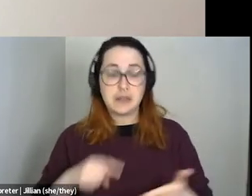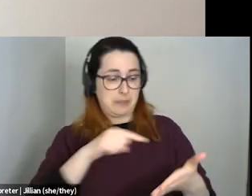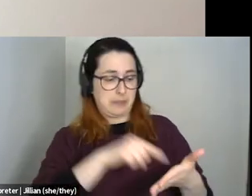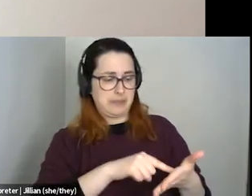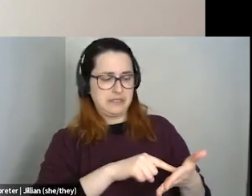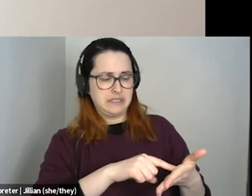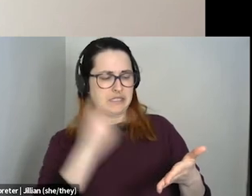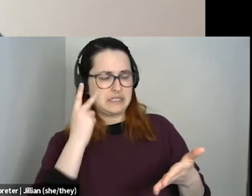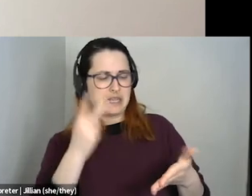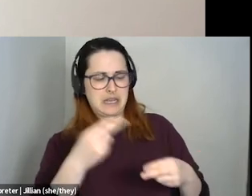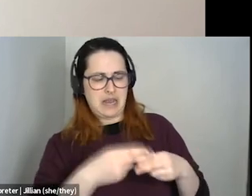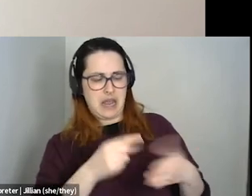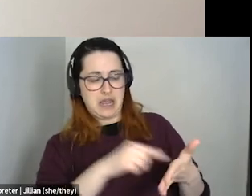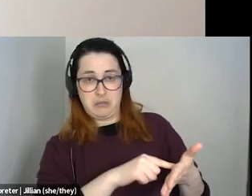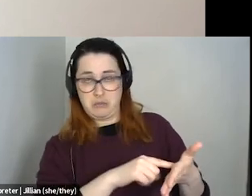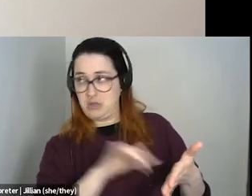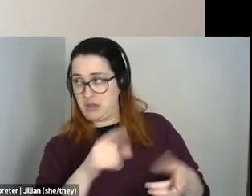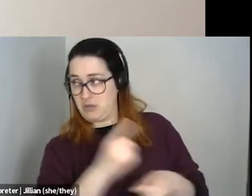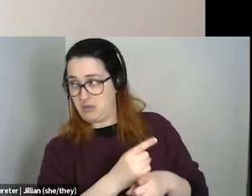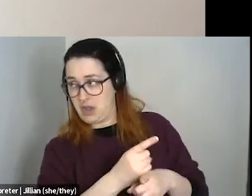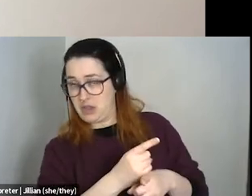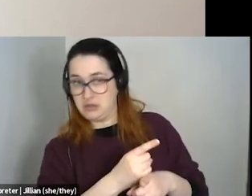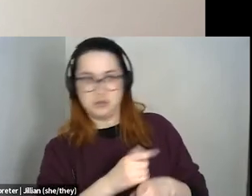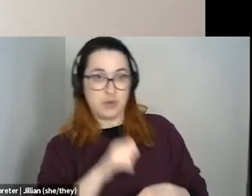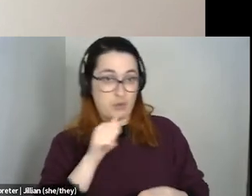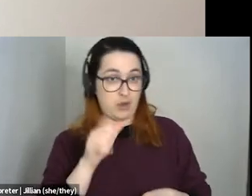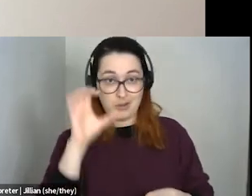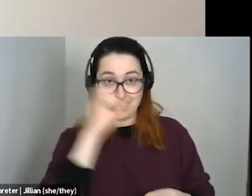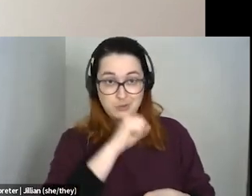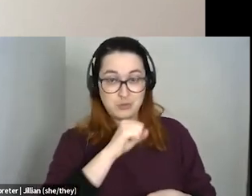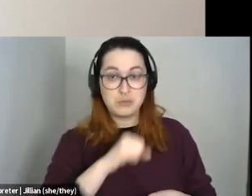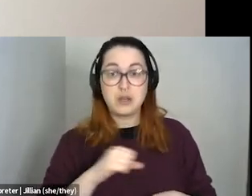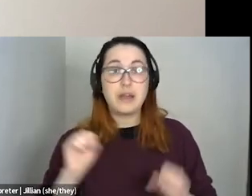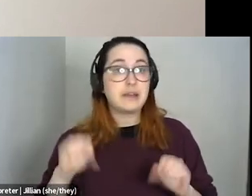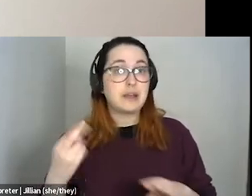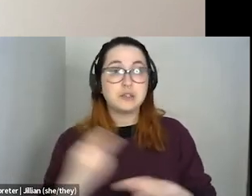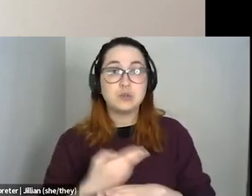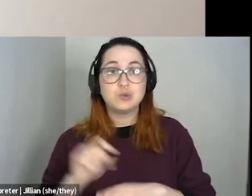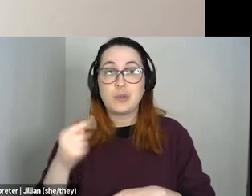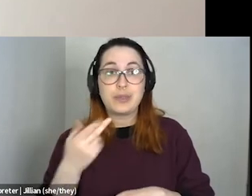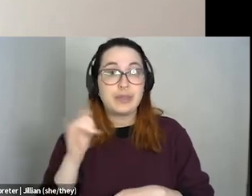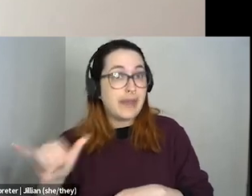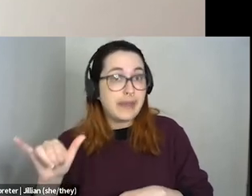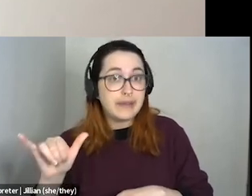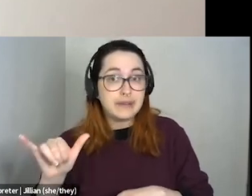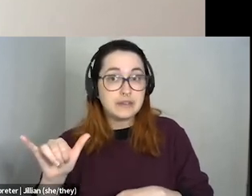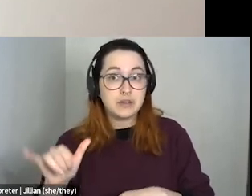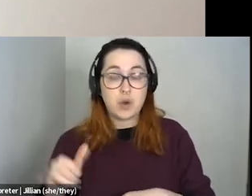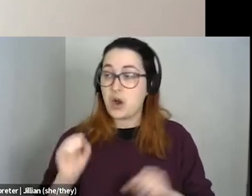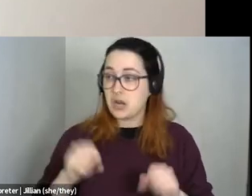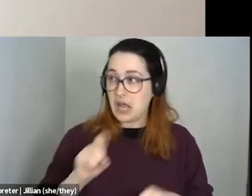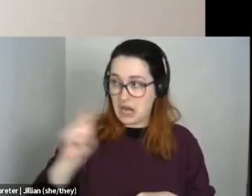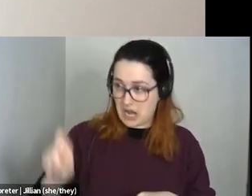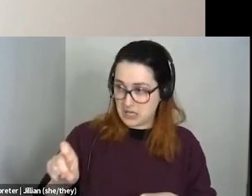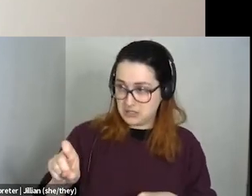this, is that correct? You know, rather than just assuming it's correct, I can use they pronouns for everybody that comes in. I can ask them, you know, is that,